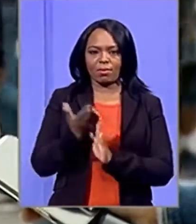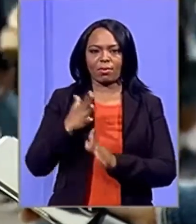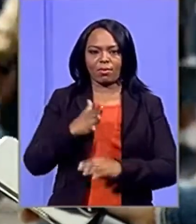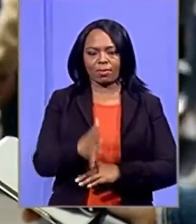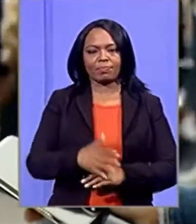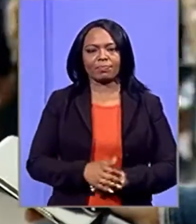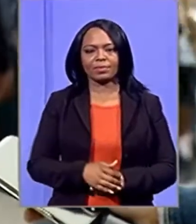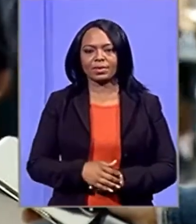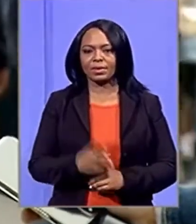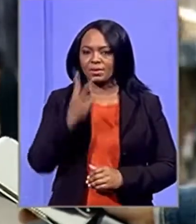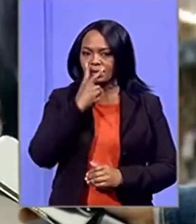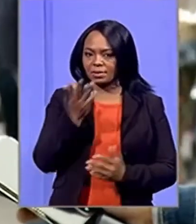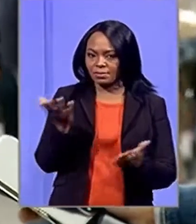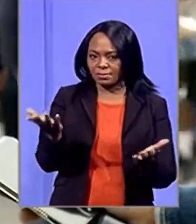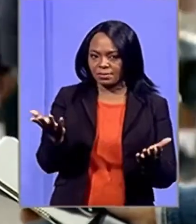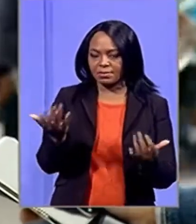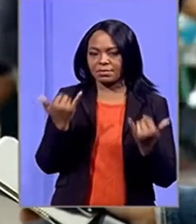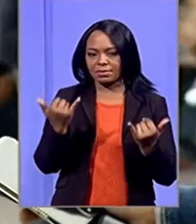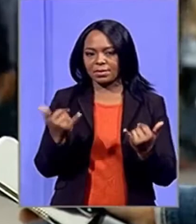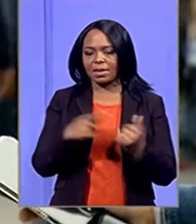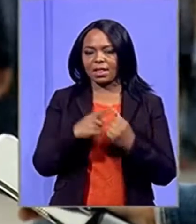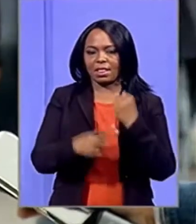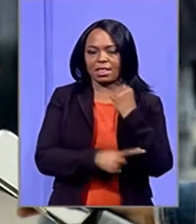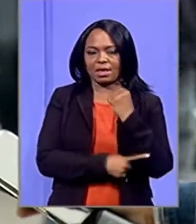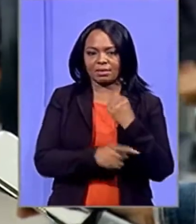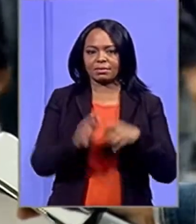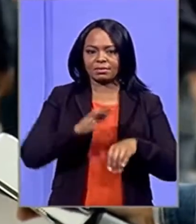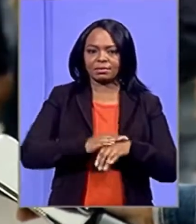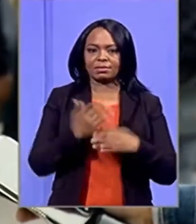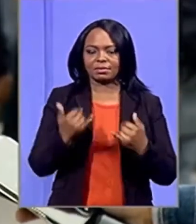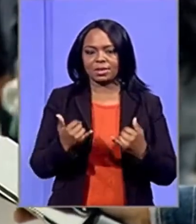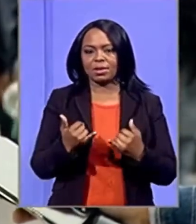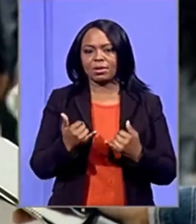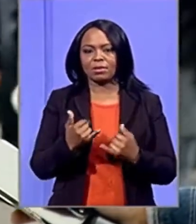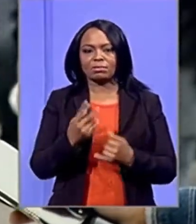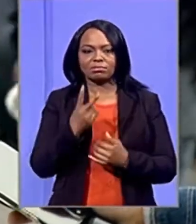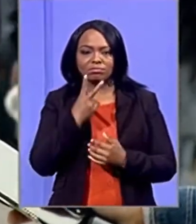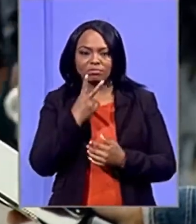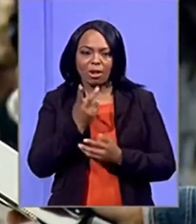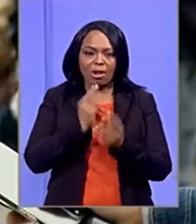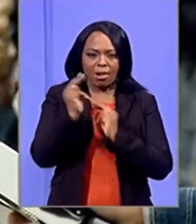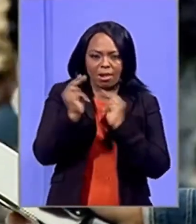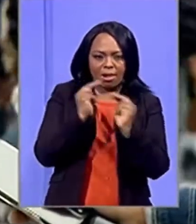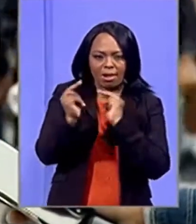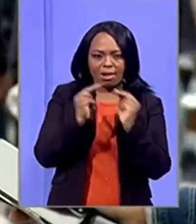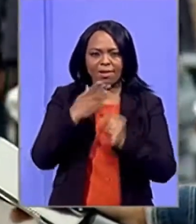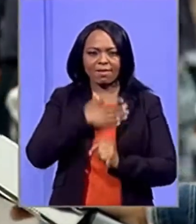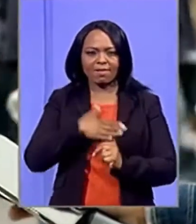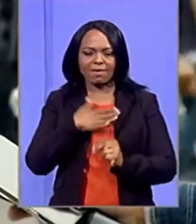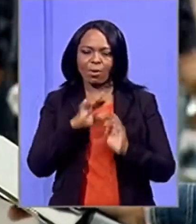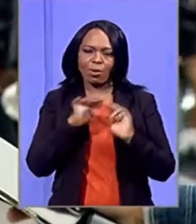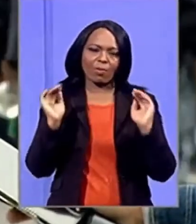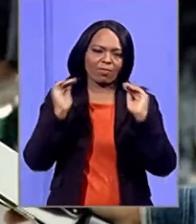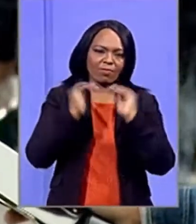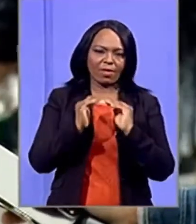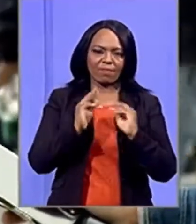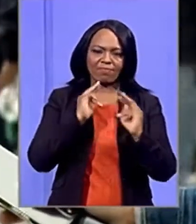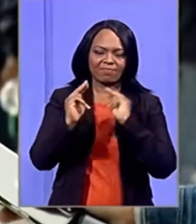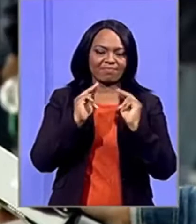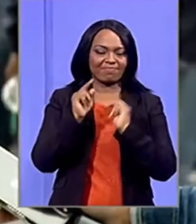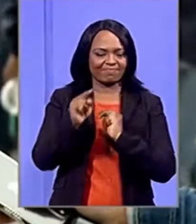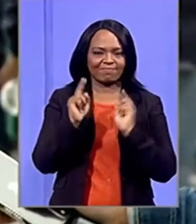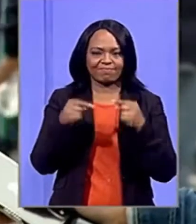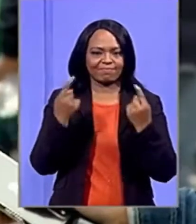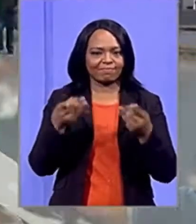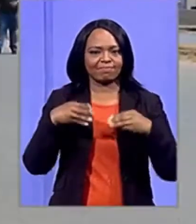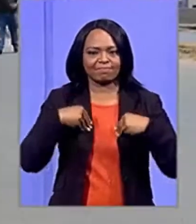As you can see, this has really been the last resort for them. And what has been placed on the table, we just felt that it's not being negotiated in